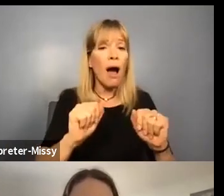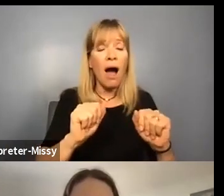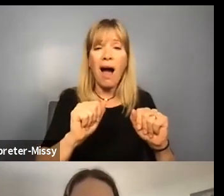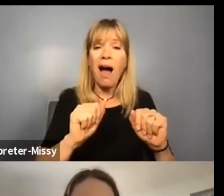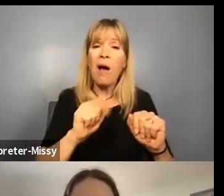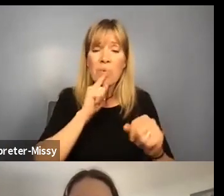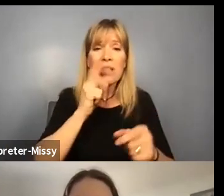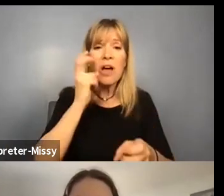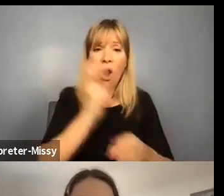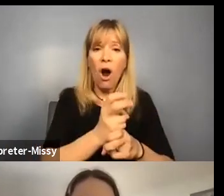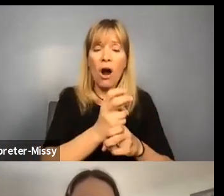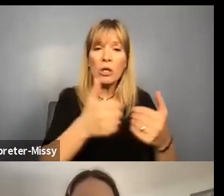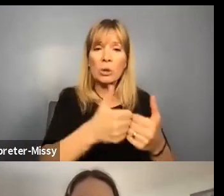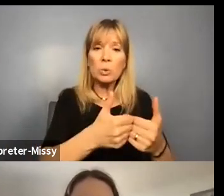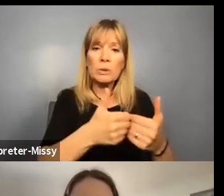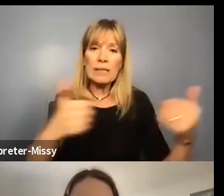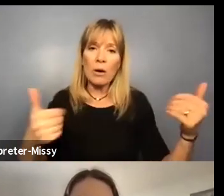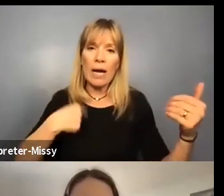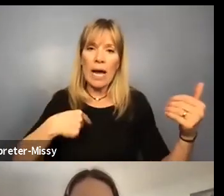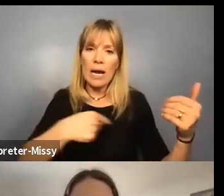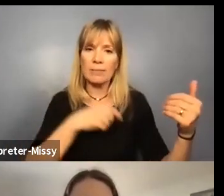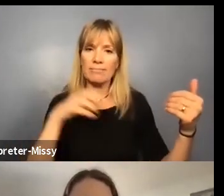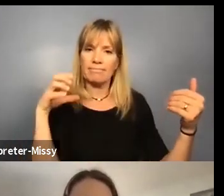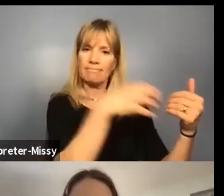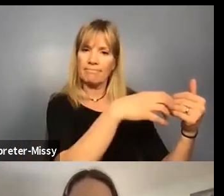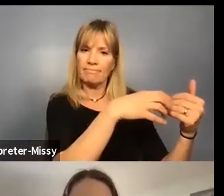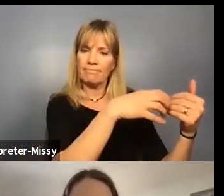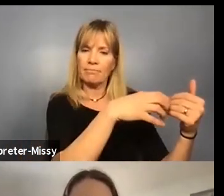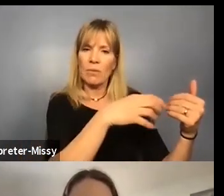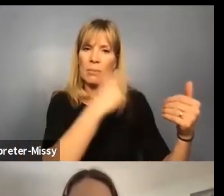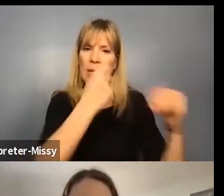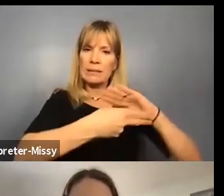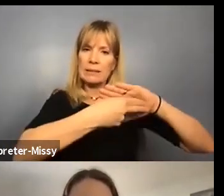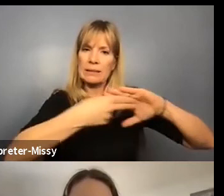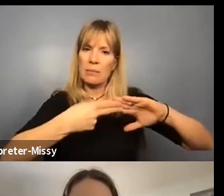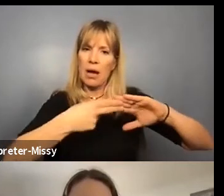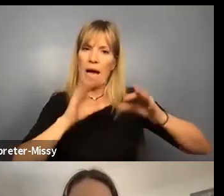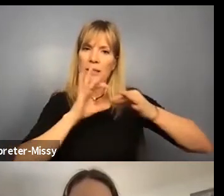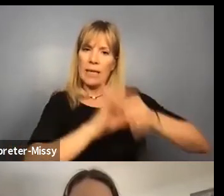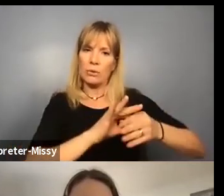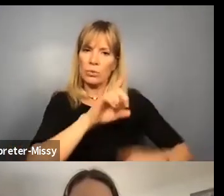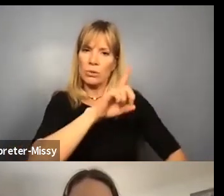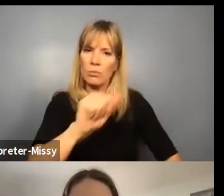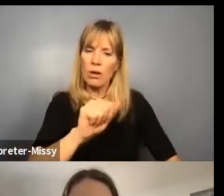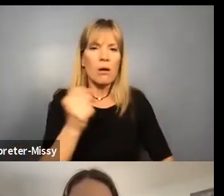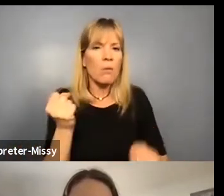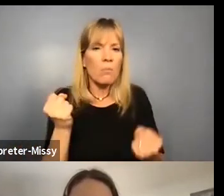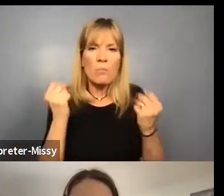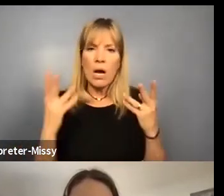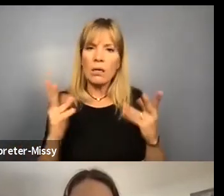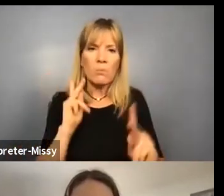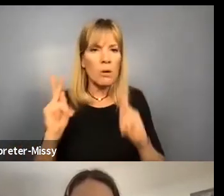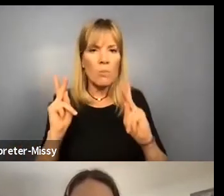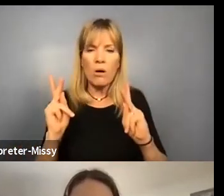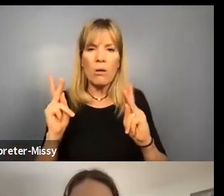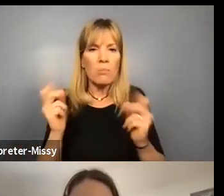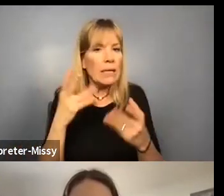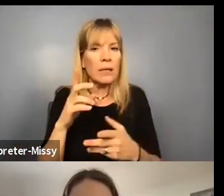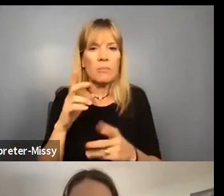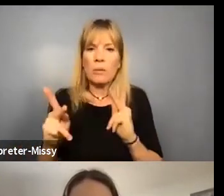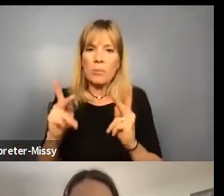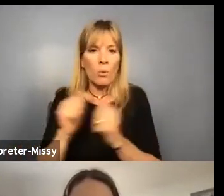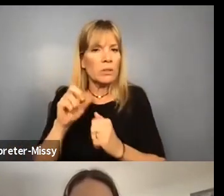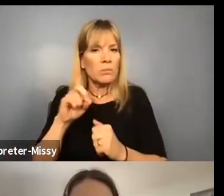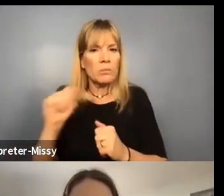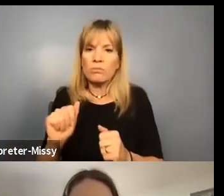hard to segregate us, uh, because of, um, the stigma attached to disability. Many, many folks, many disabled people